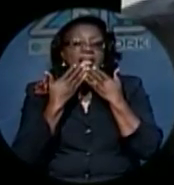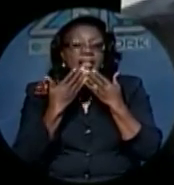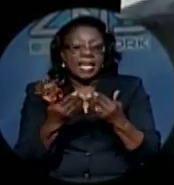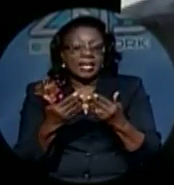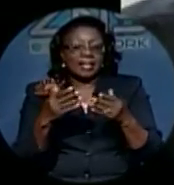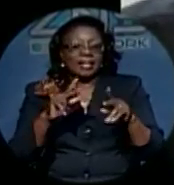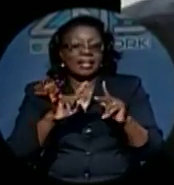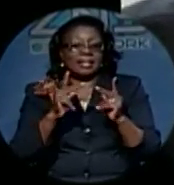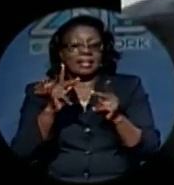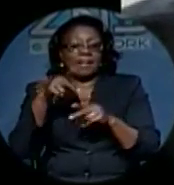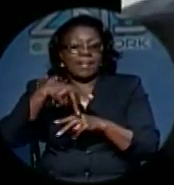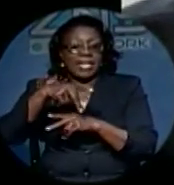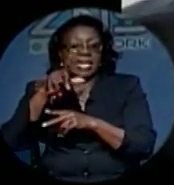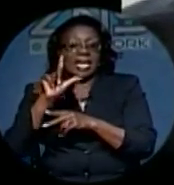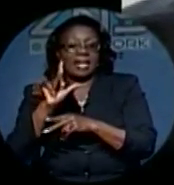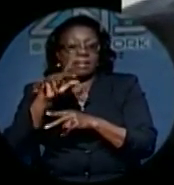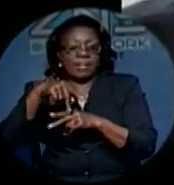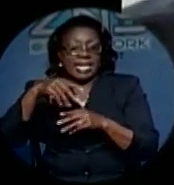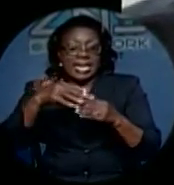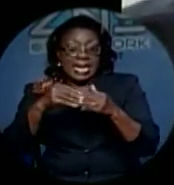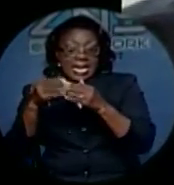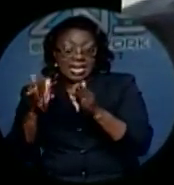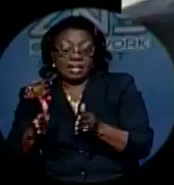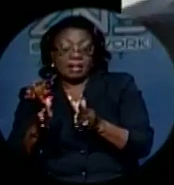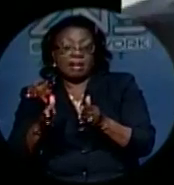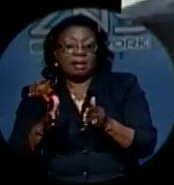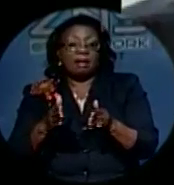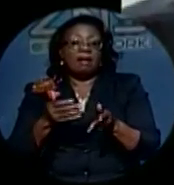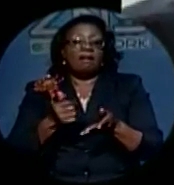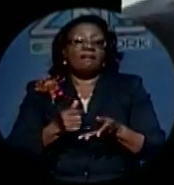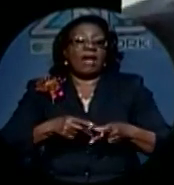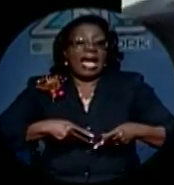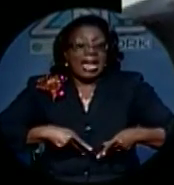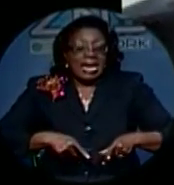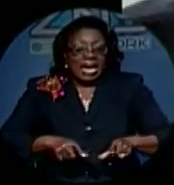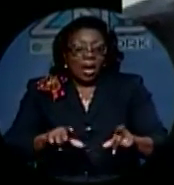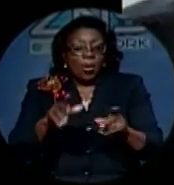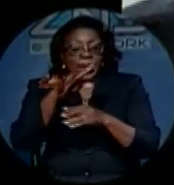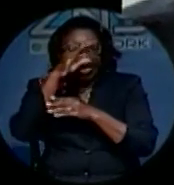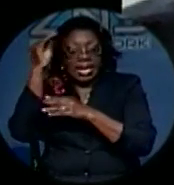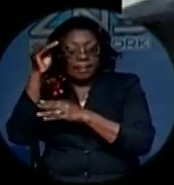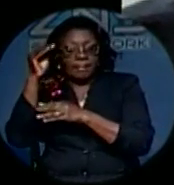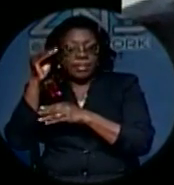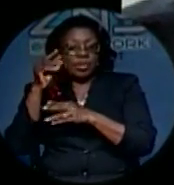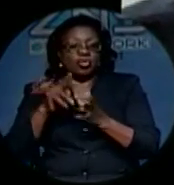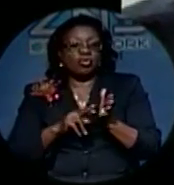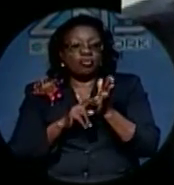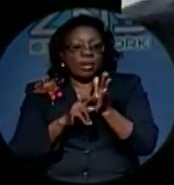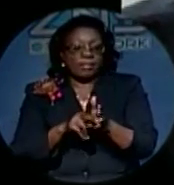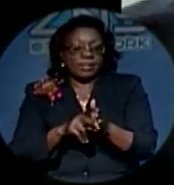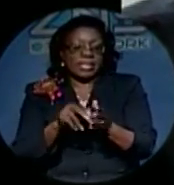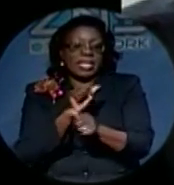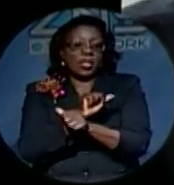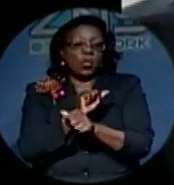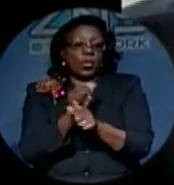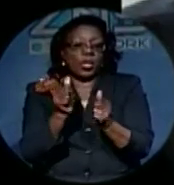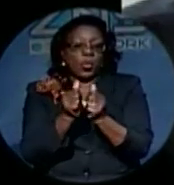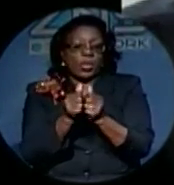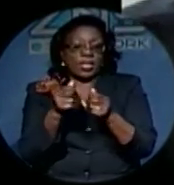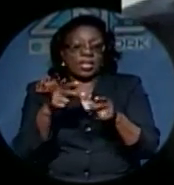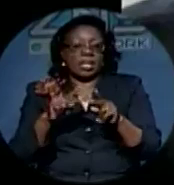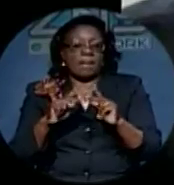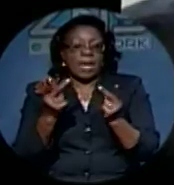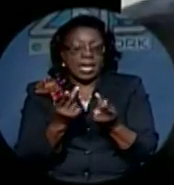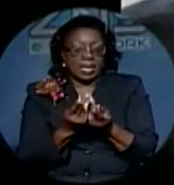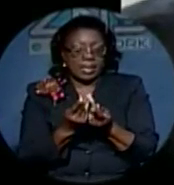minister, and he said he values Christie's wise counsel and friendship. Mr. Christie has accepted Peete's decision with deep regret. He